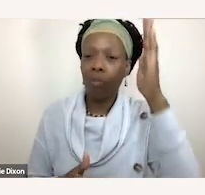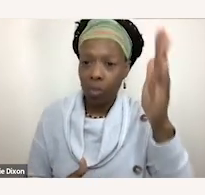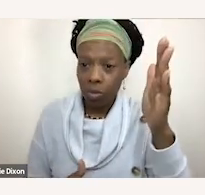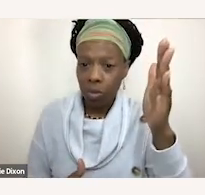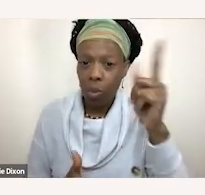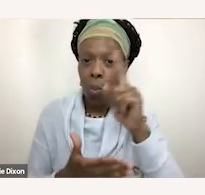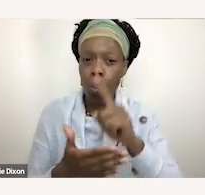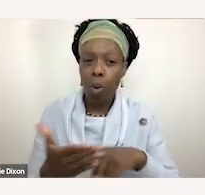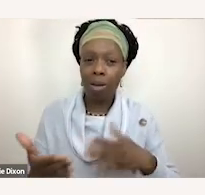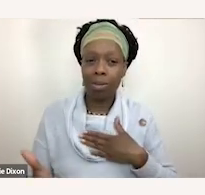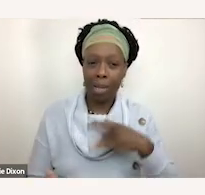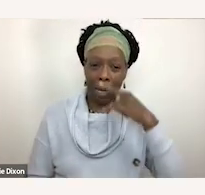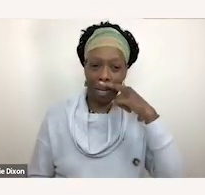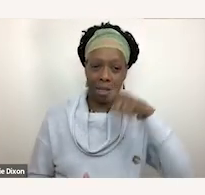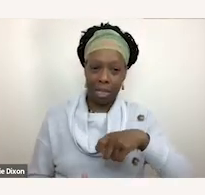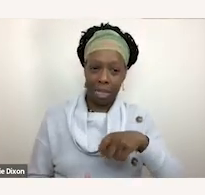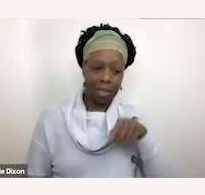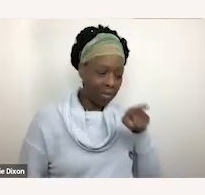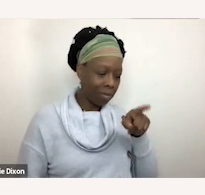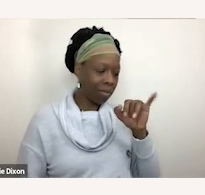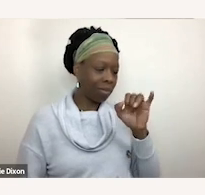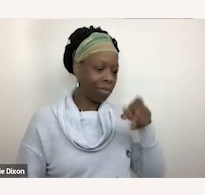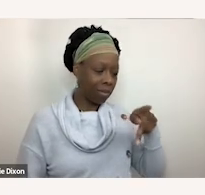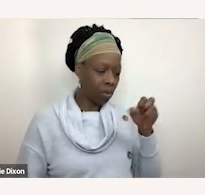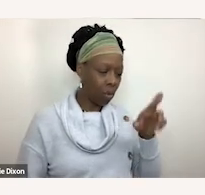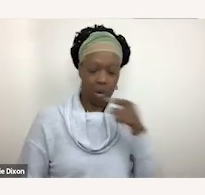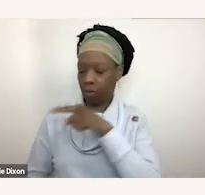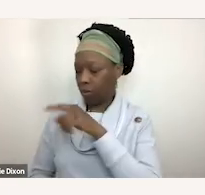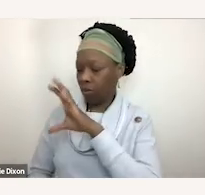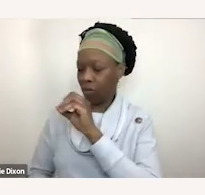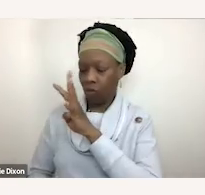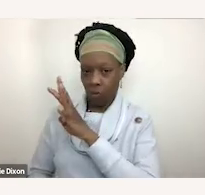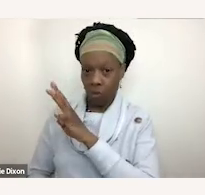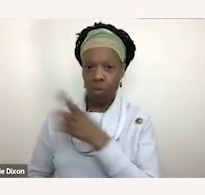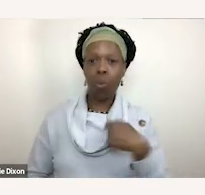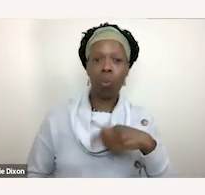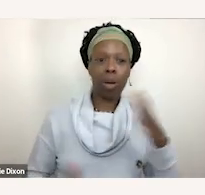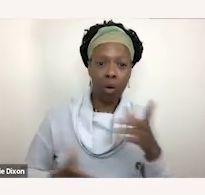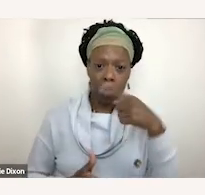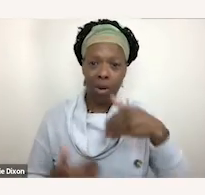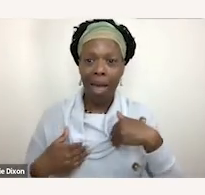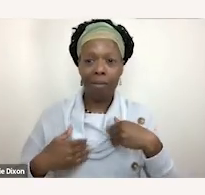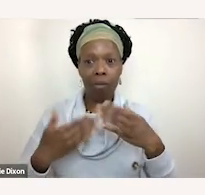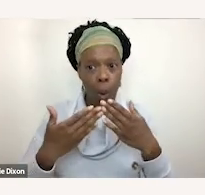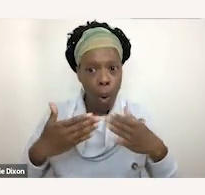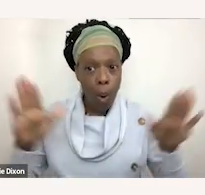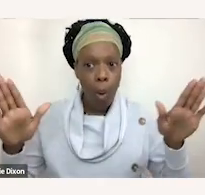child might need is an IEP or a 504 and we really encourage you then to have very open conversations with your school